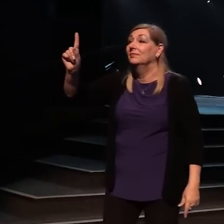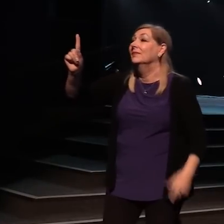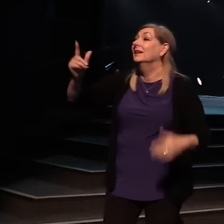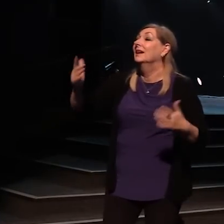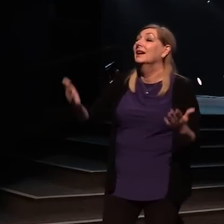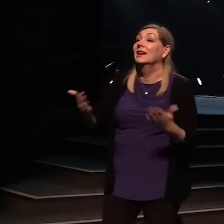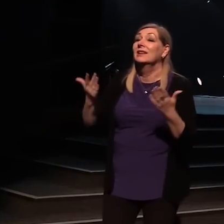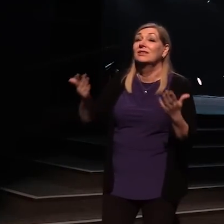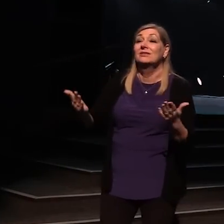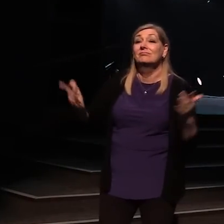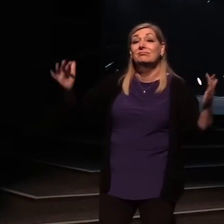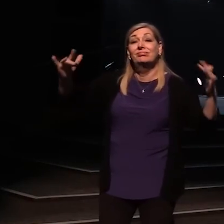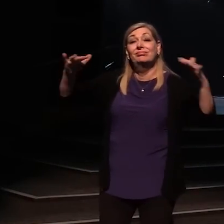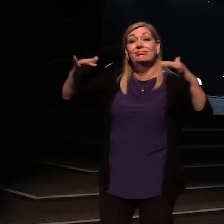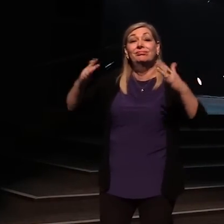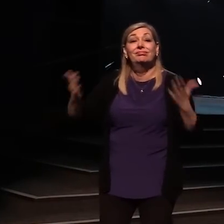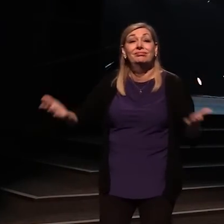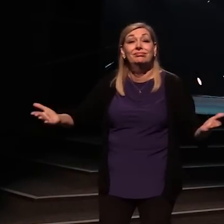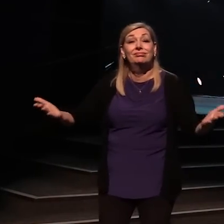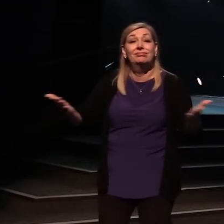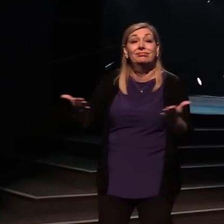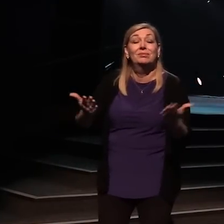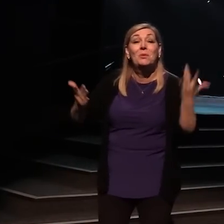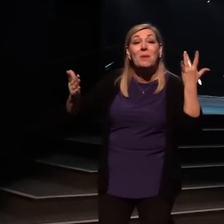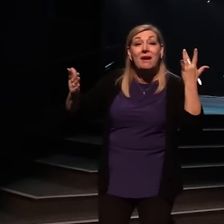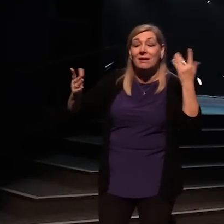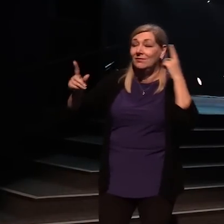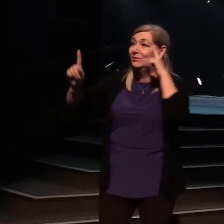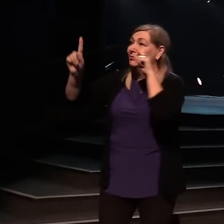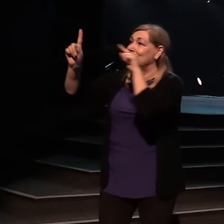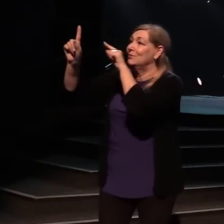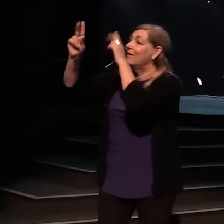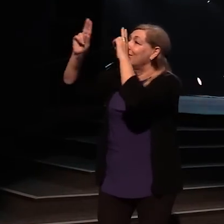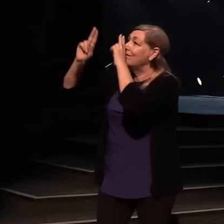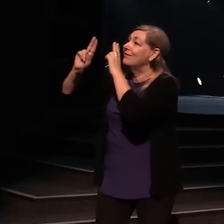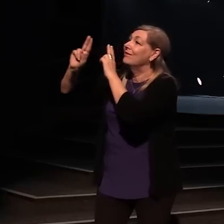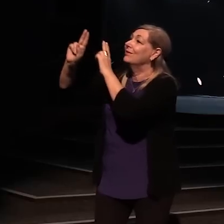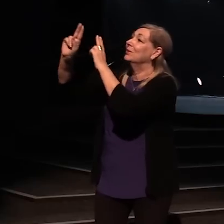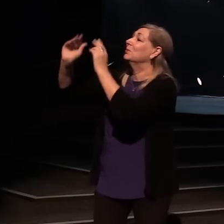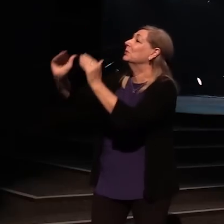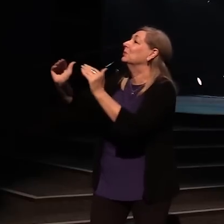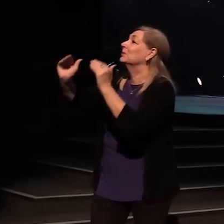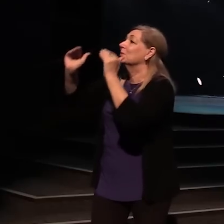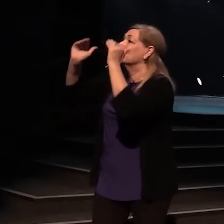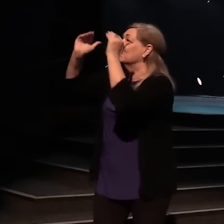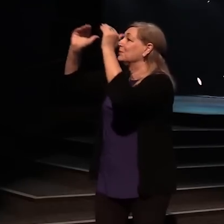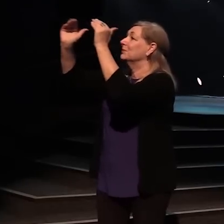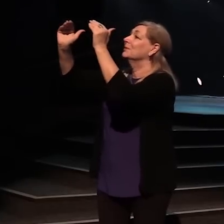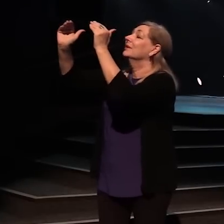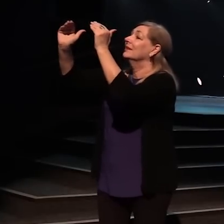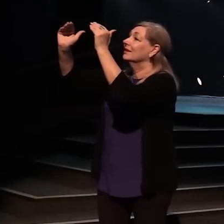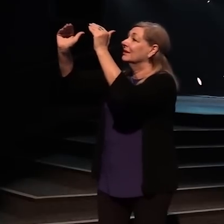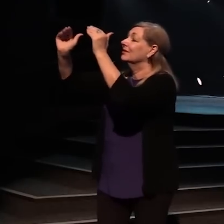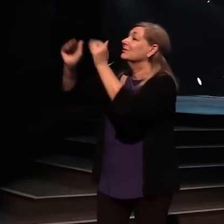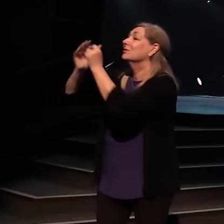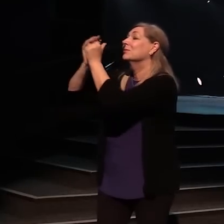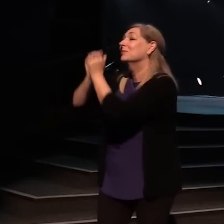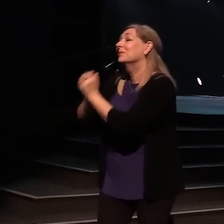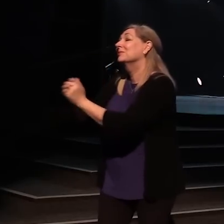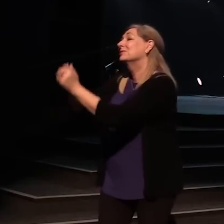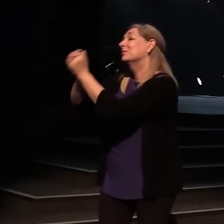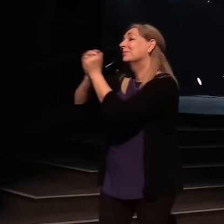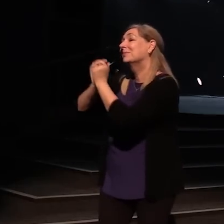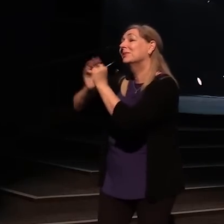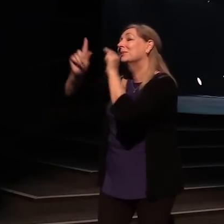We're gathered in this place to honor you As we have to worship